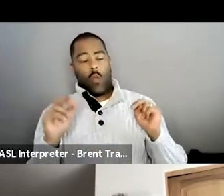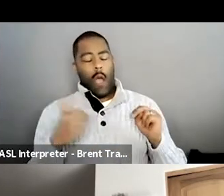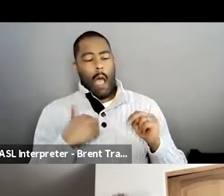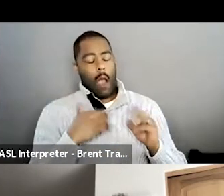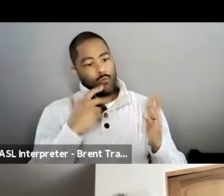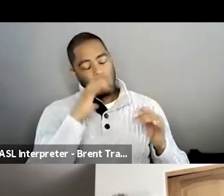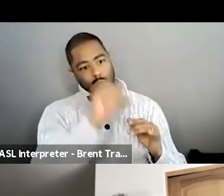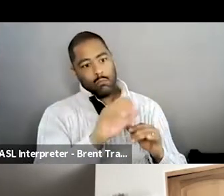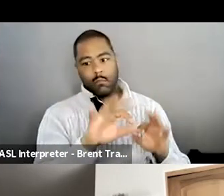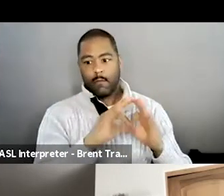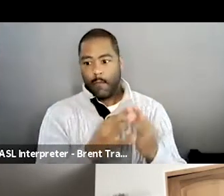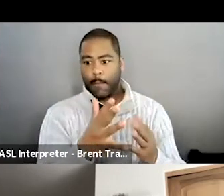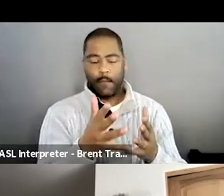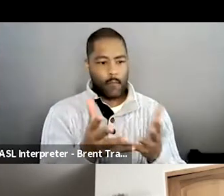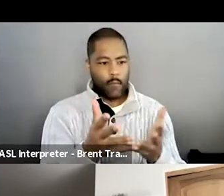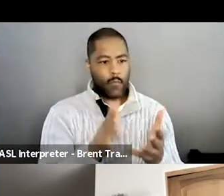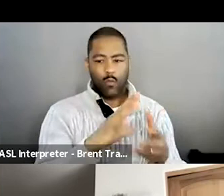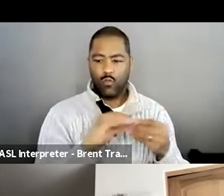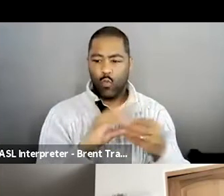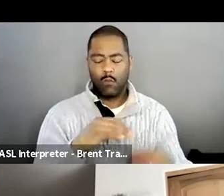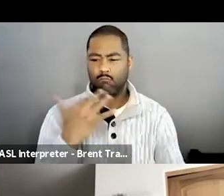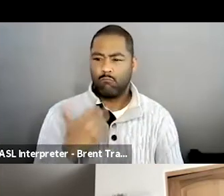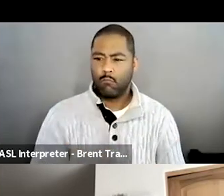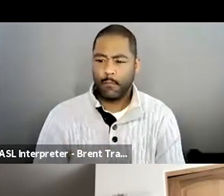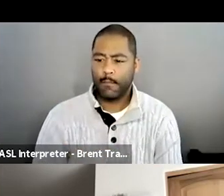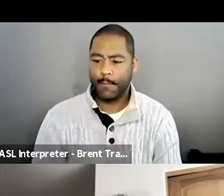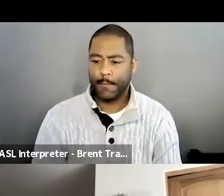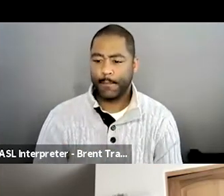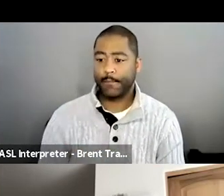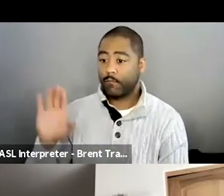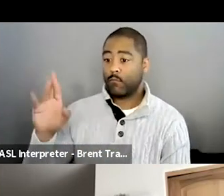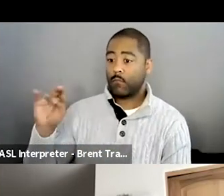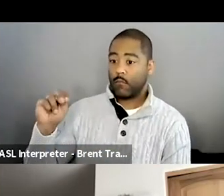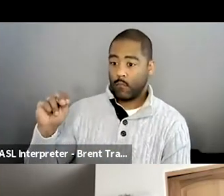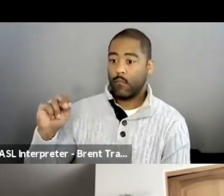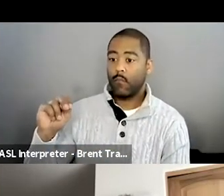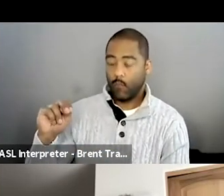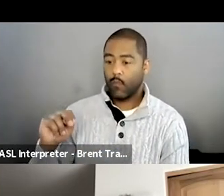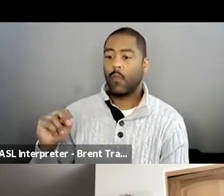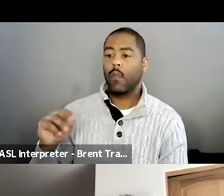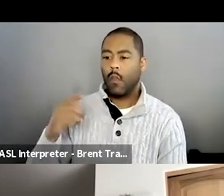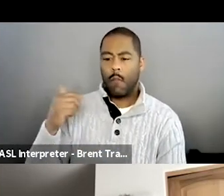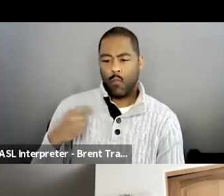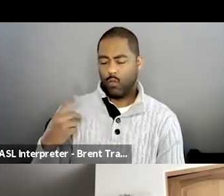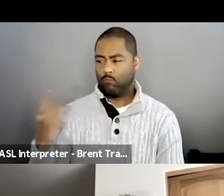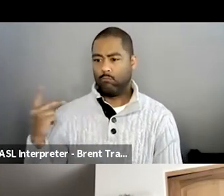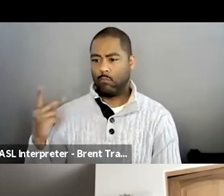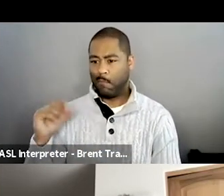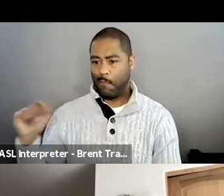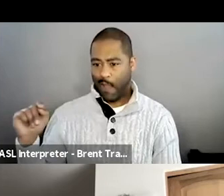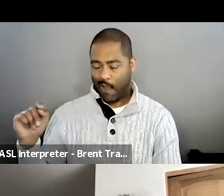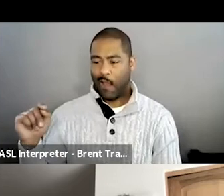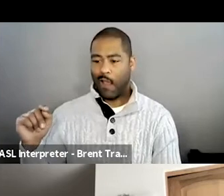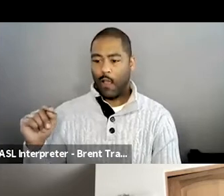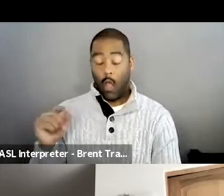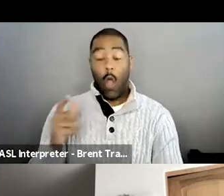um, I'd say sort of two-thirds of our way through the creative process where Matt and I were discussing if we were going to